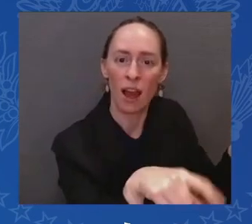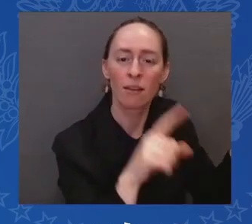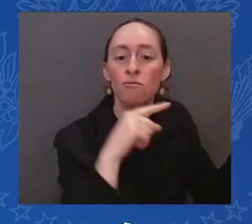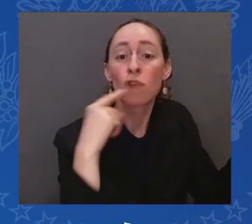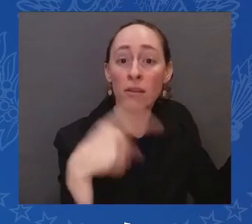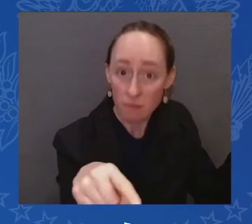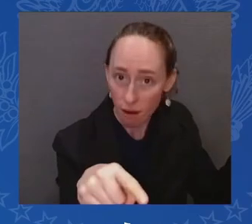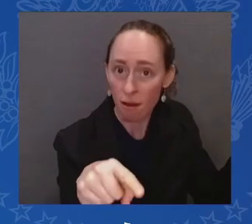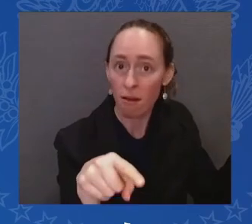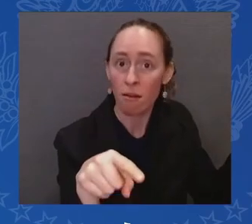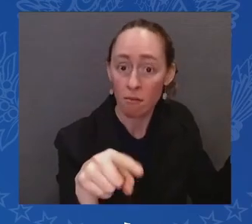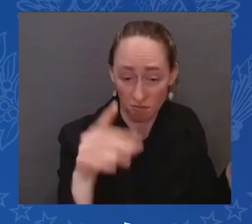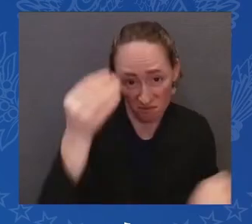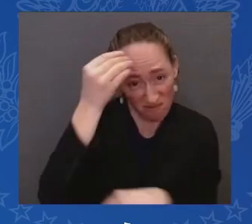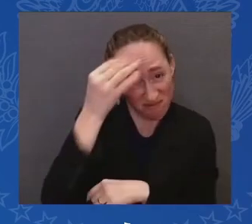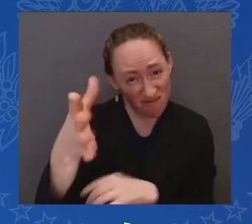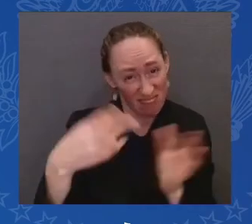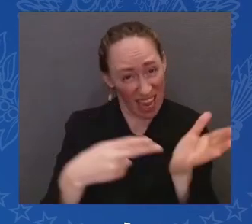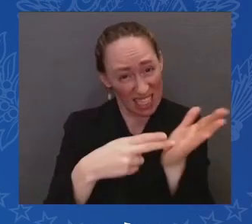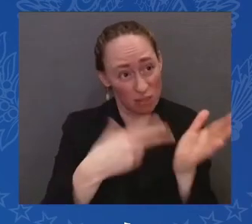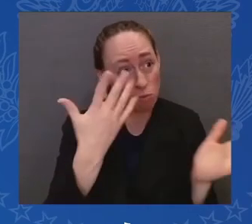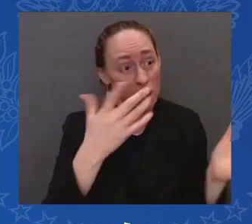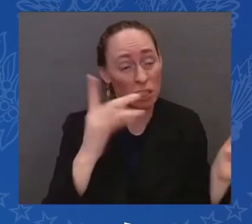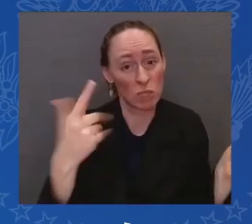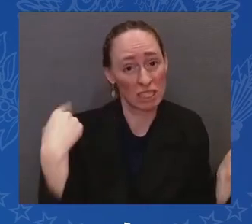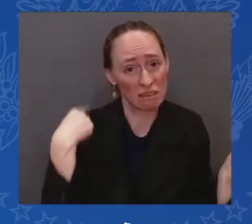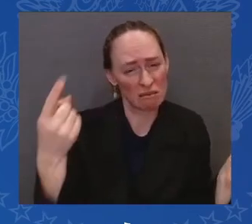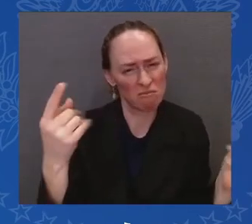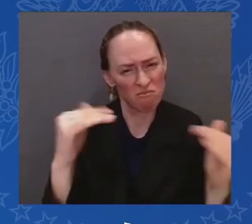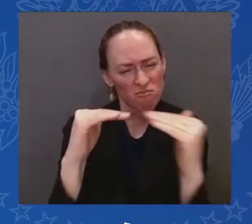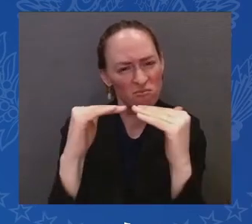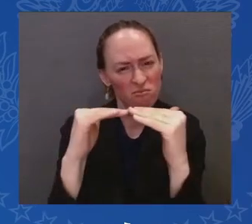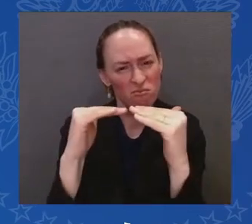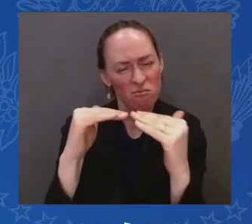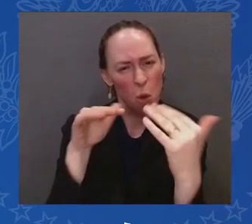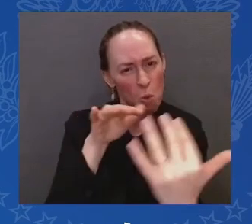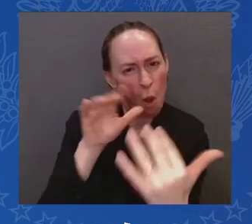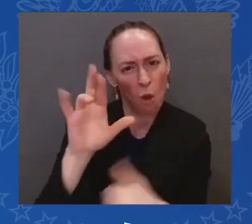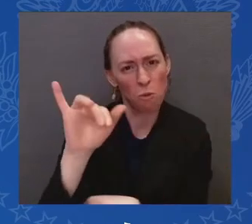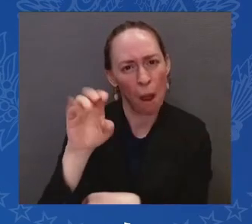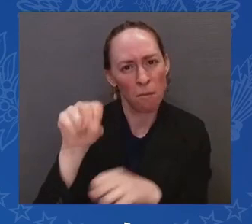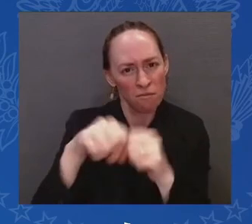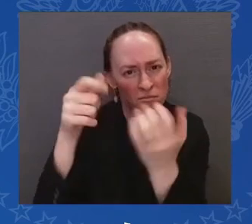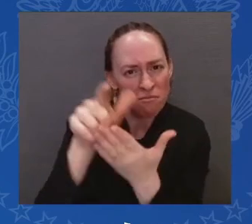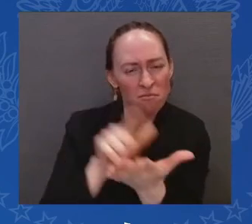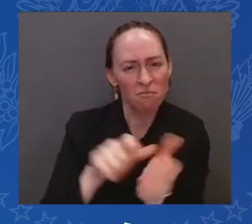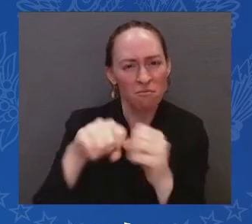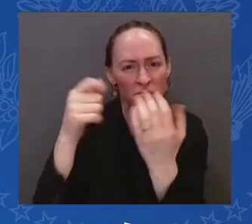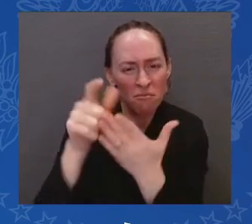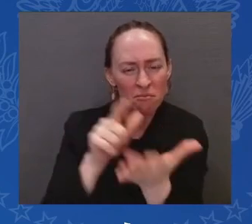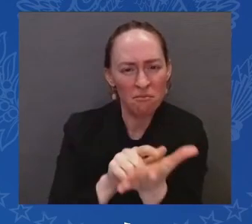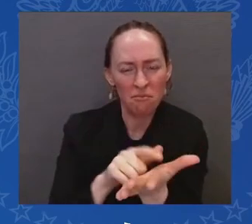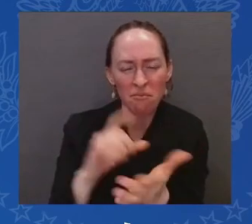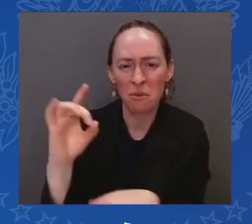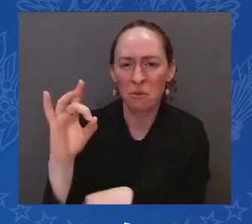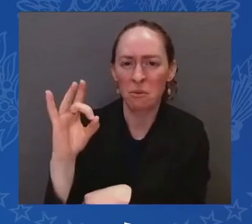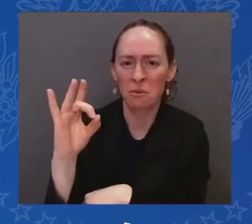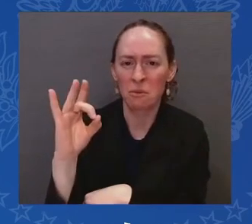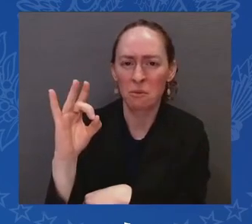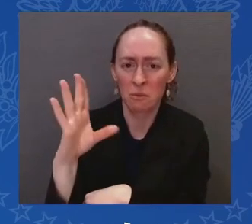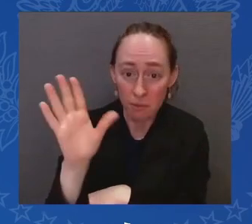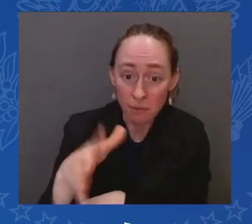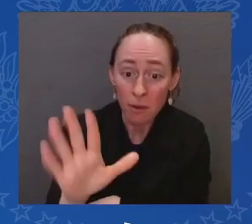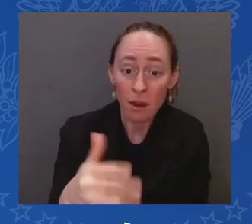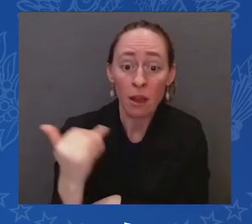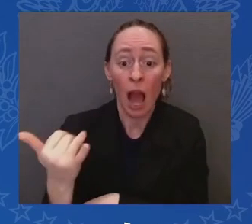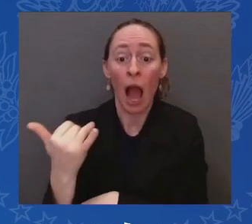Who is prepared to walk away from holding Putin accountable for this behavior? Who among us is really prepared to do that? You know,